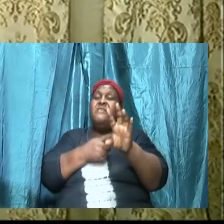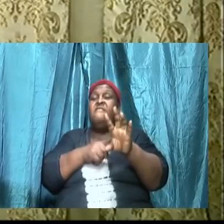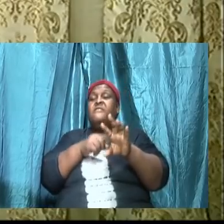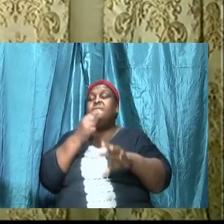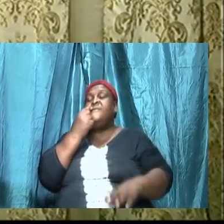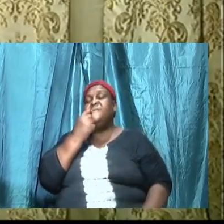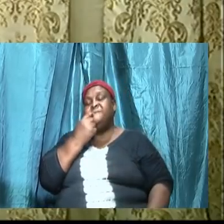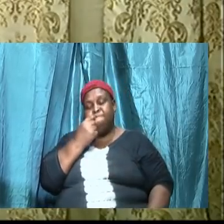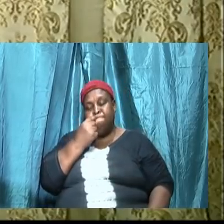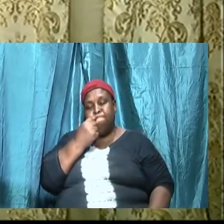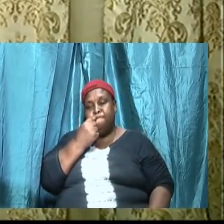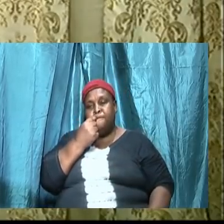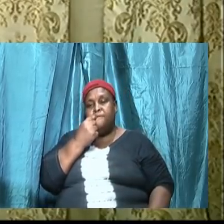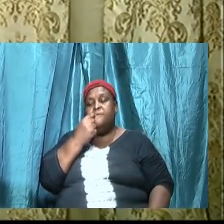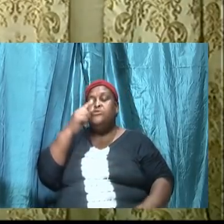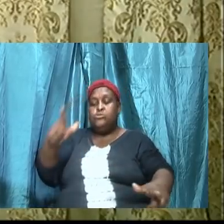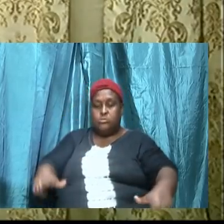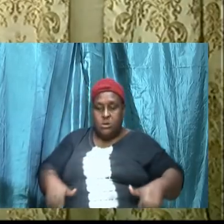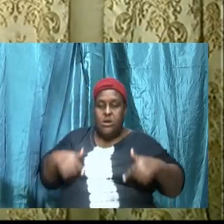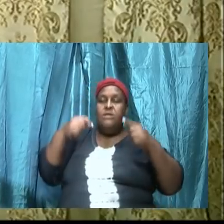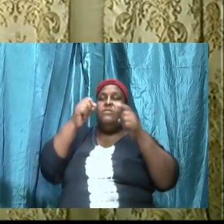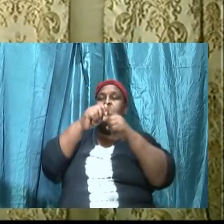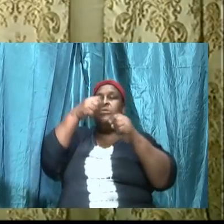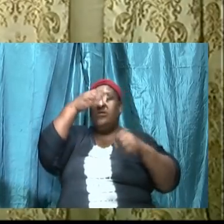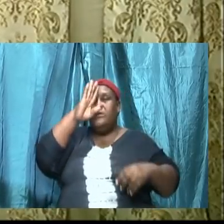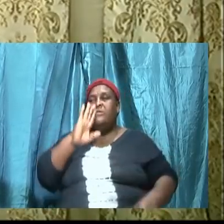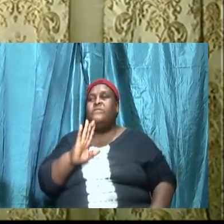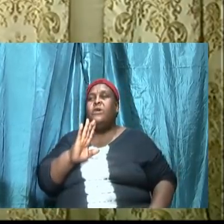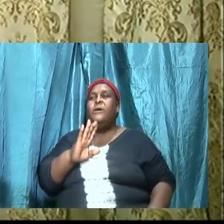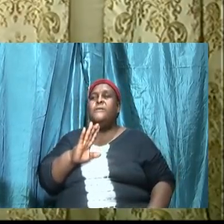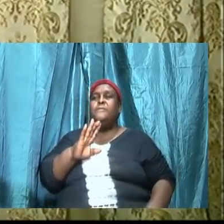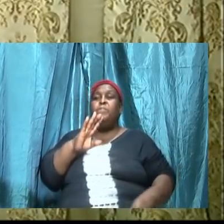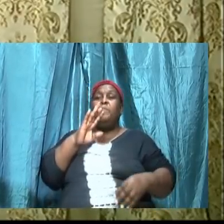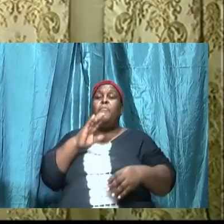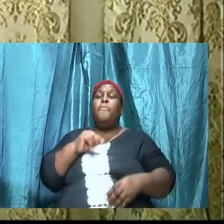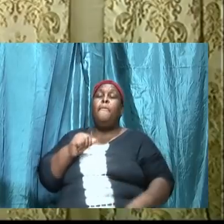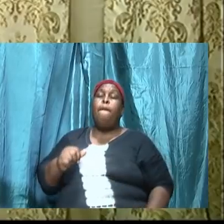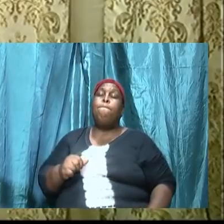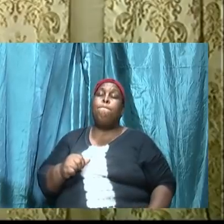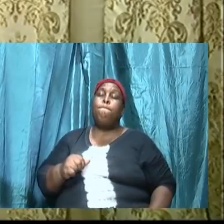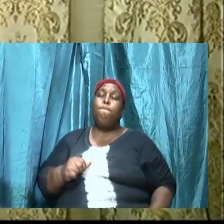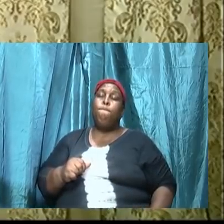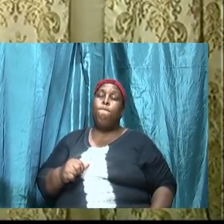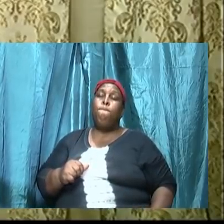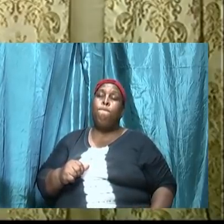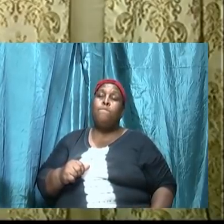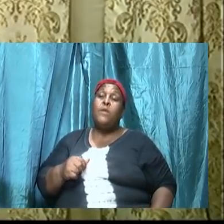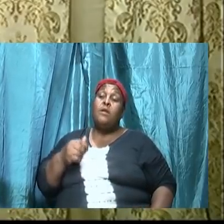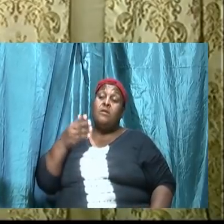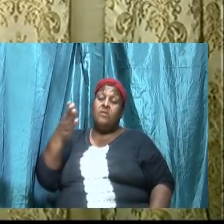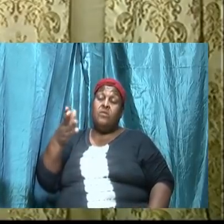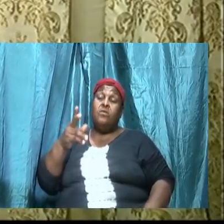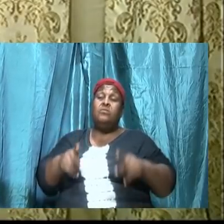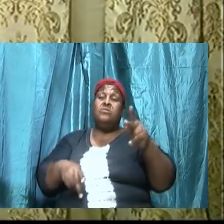in the word. We made a point that those folks